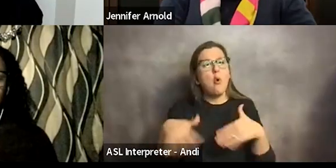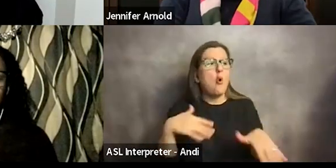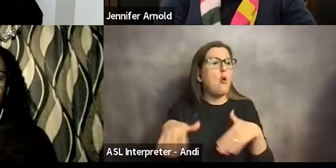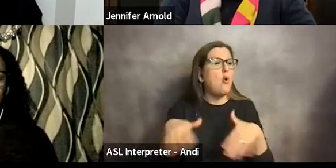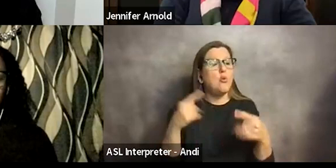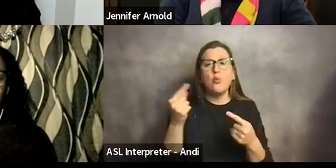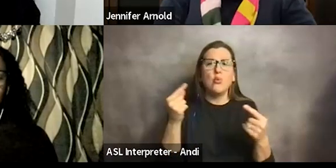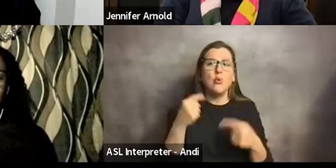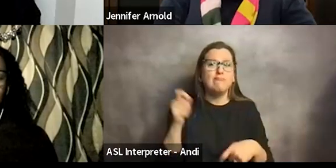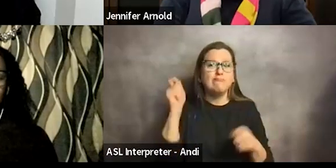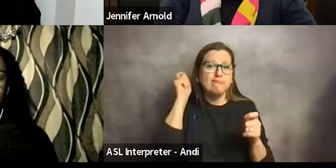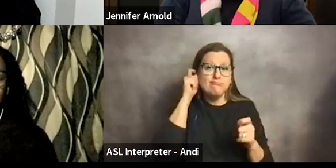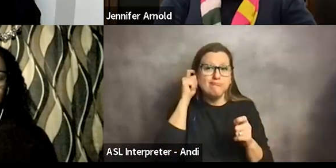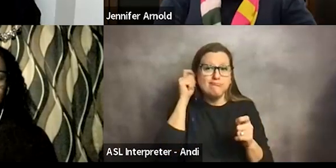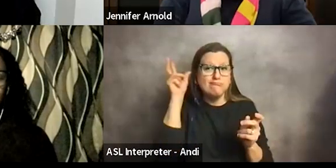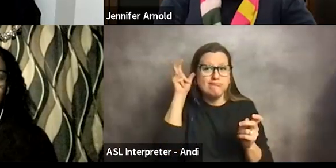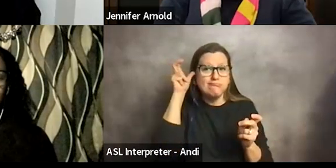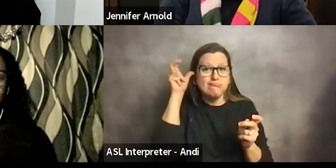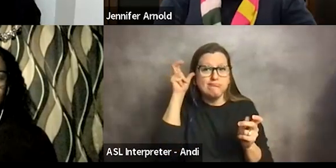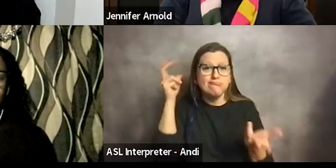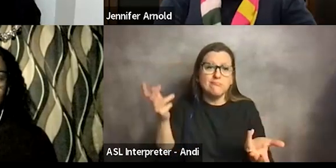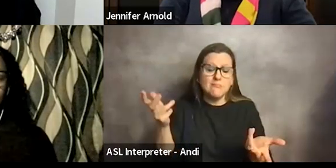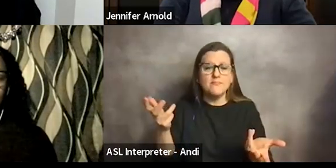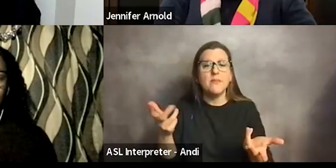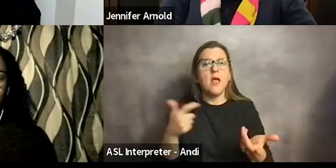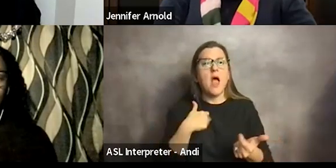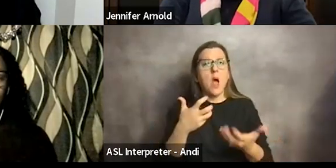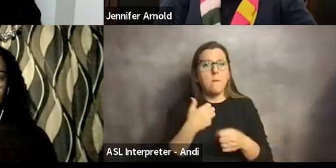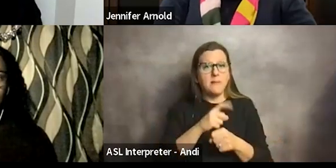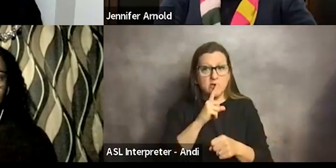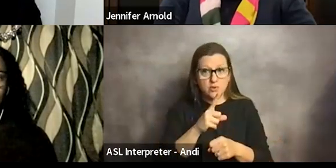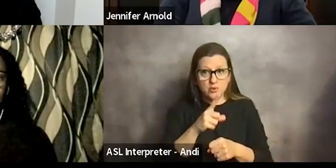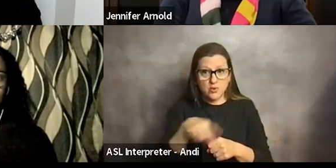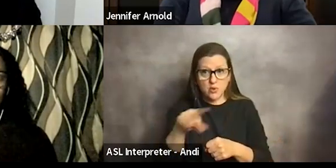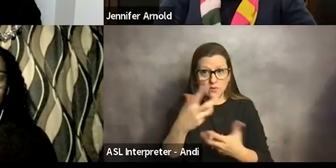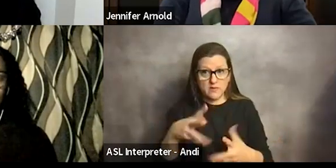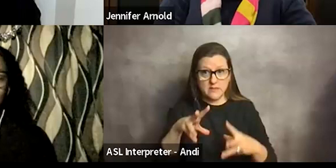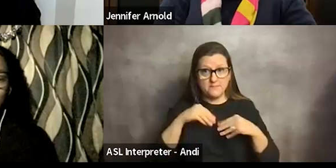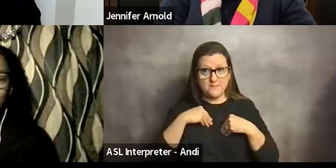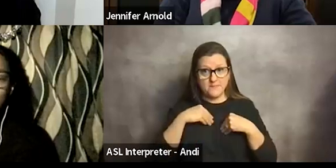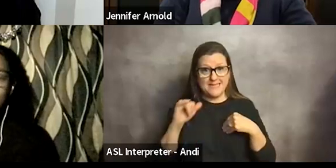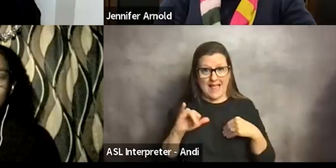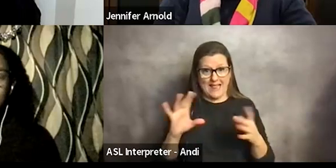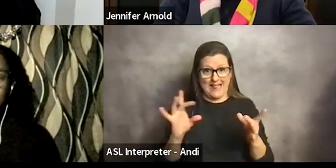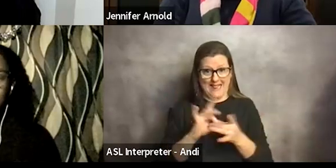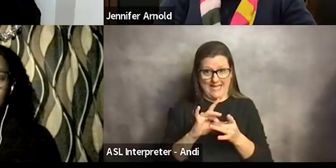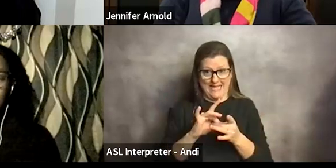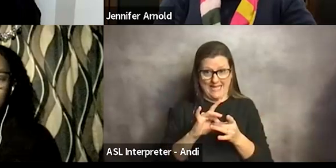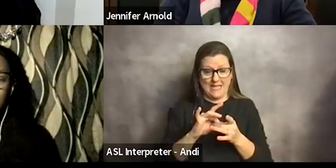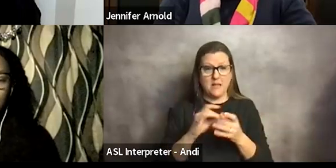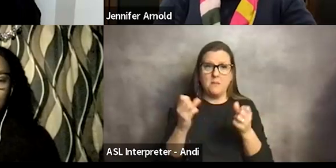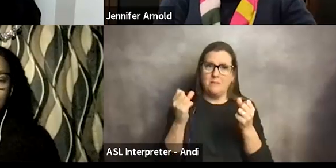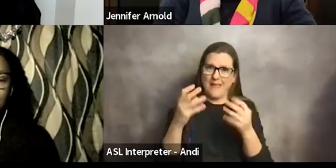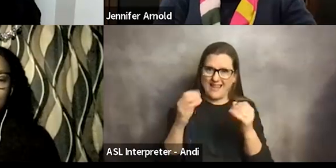way they see possible. I want to make sure that you've received the link that I have and the many